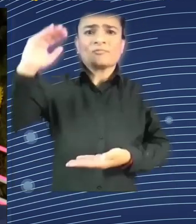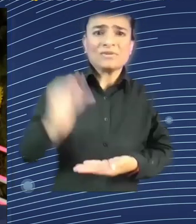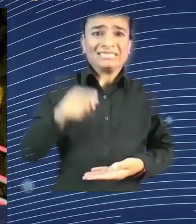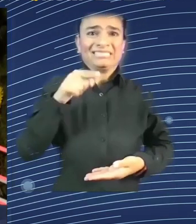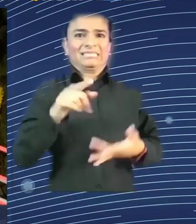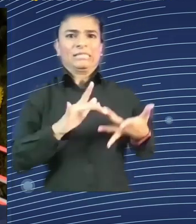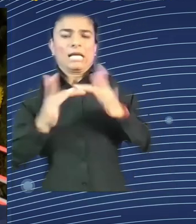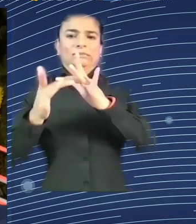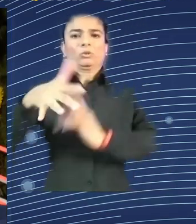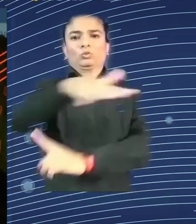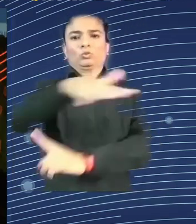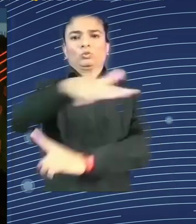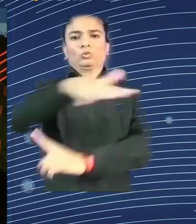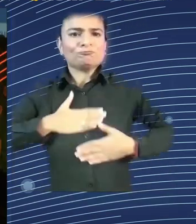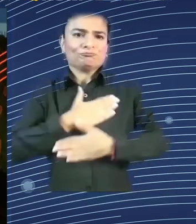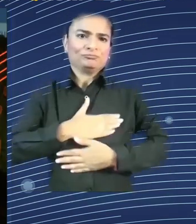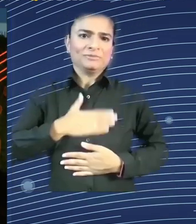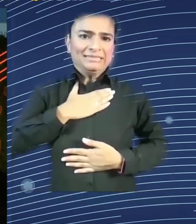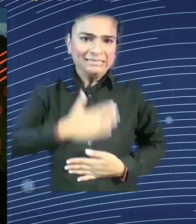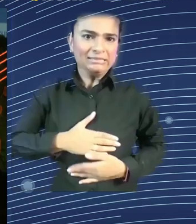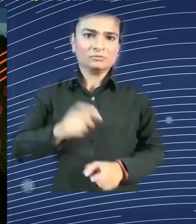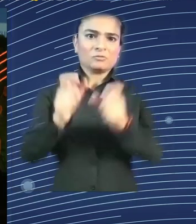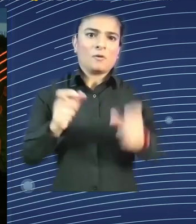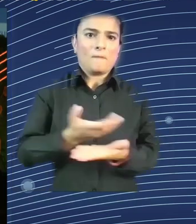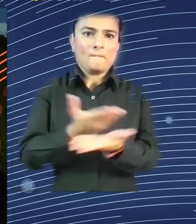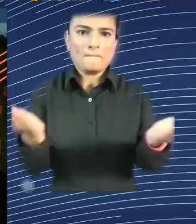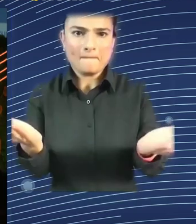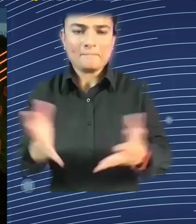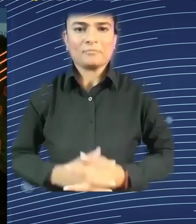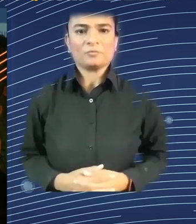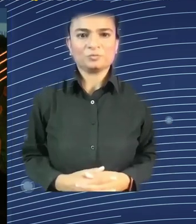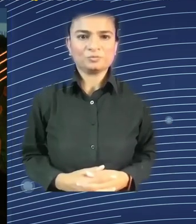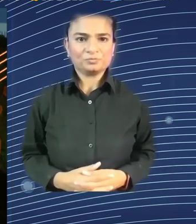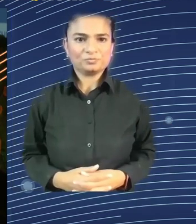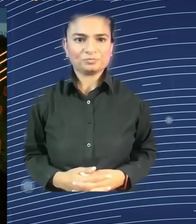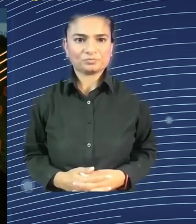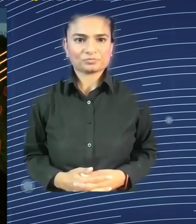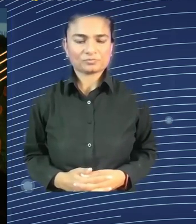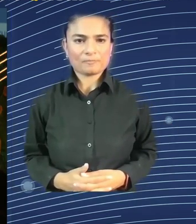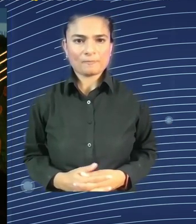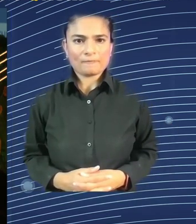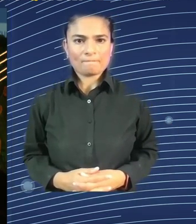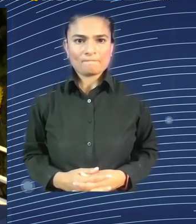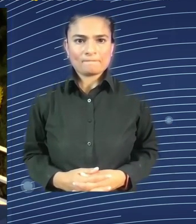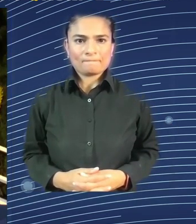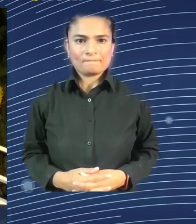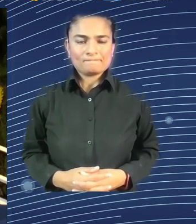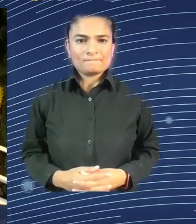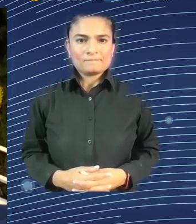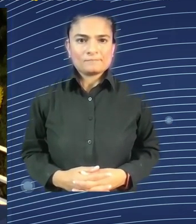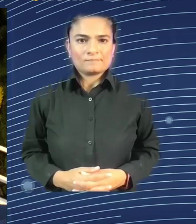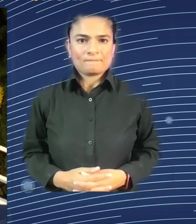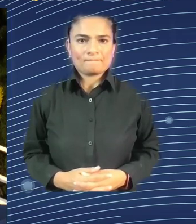Thank you very very I'll take the last question, and it'll be for the commissioner from the